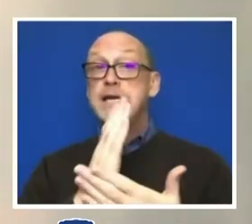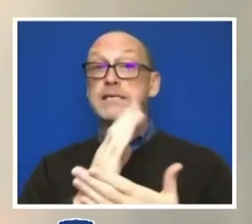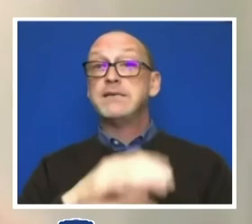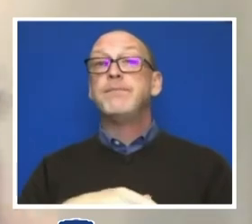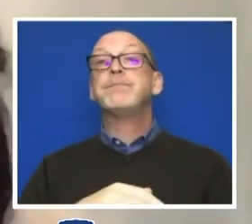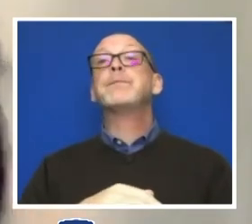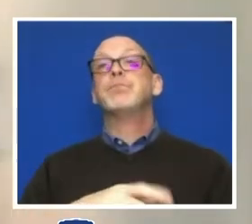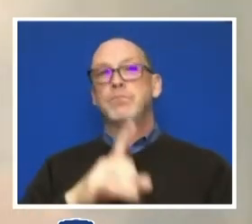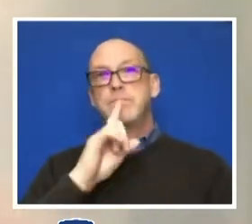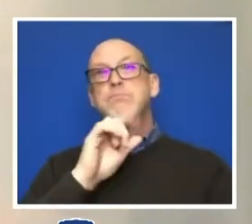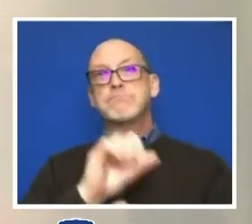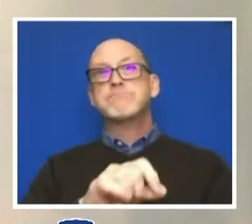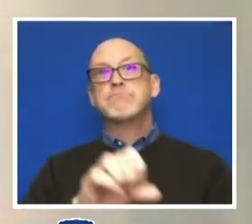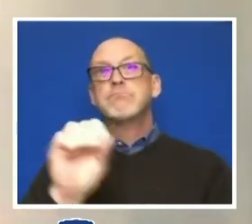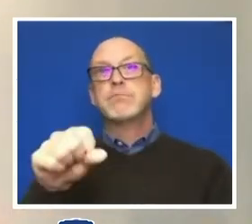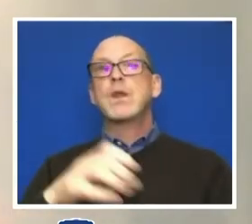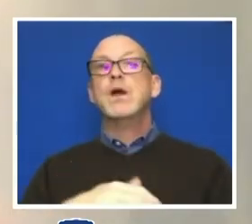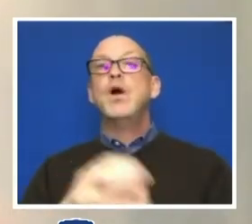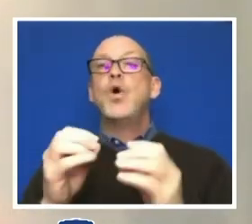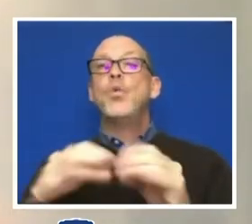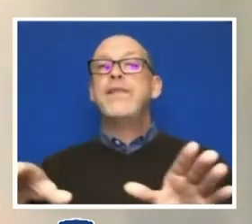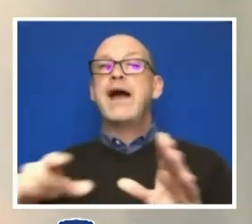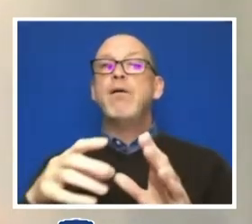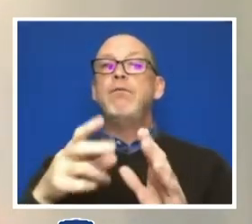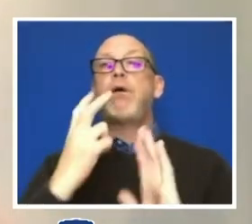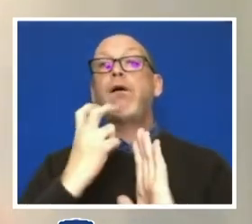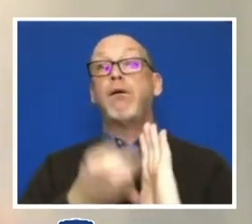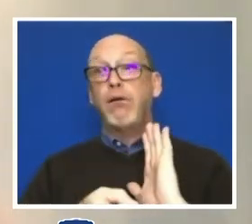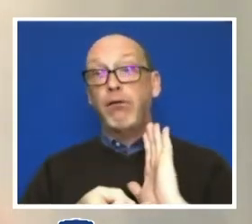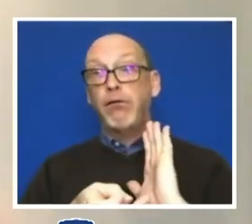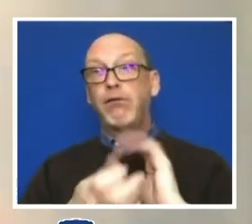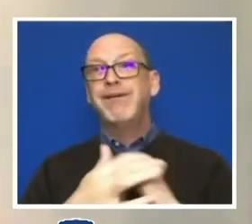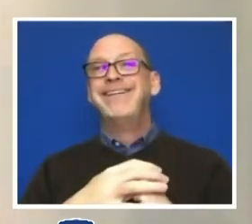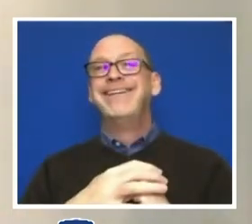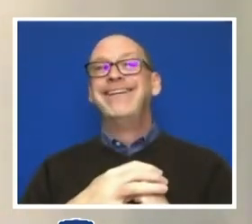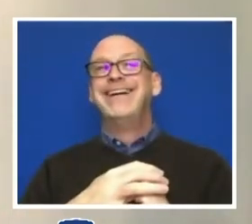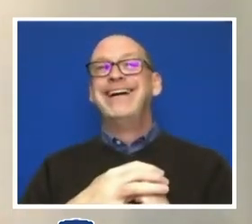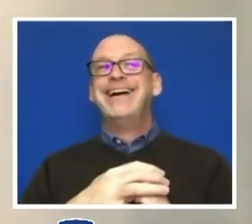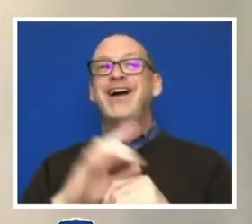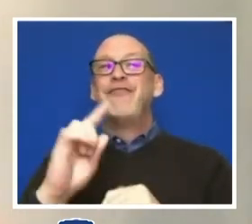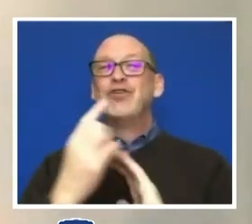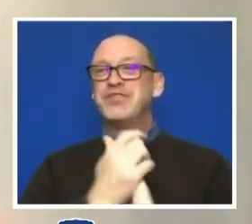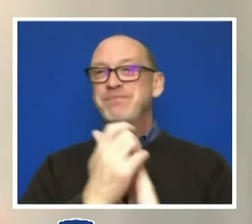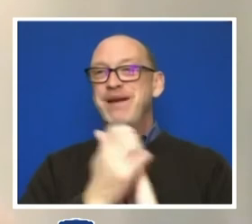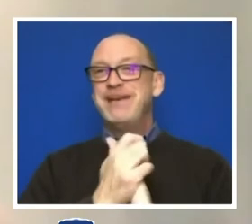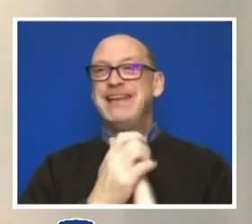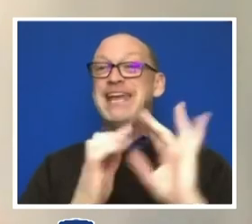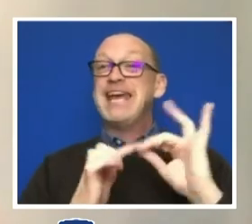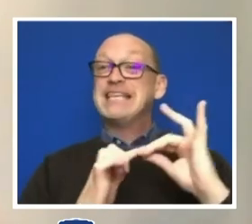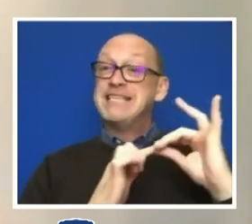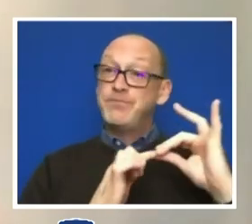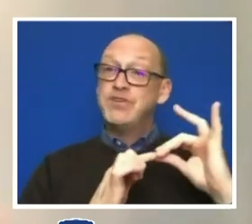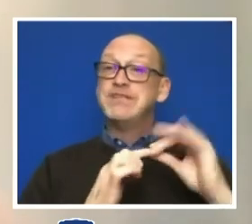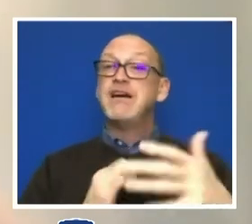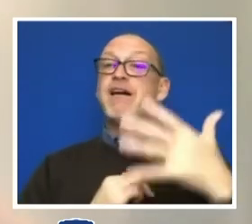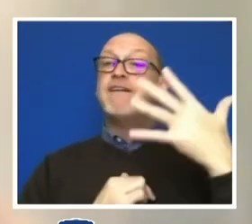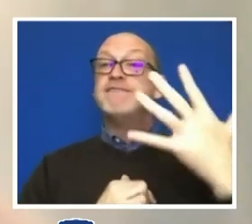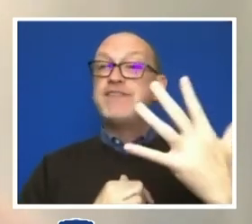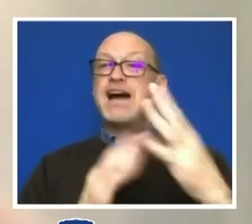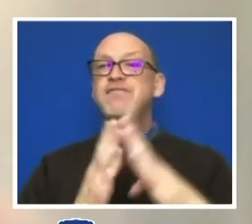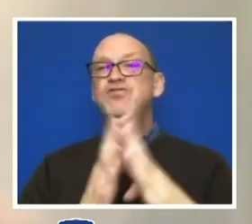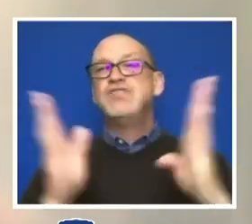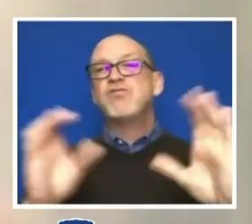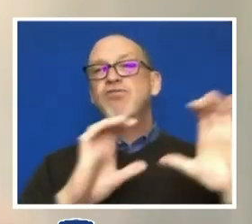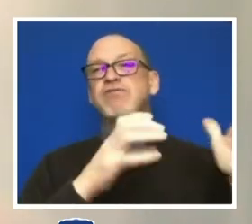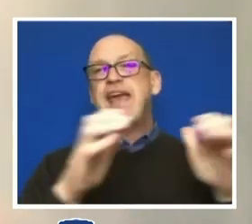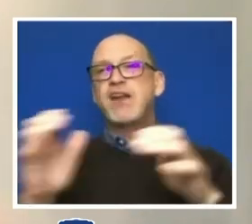Absolutely. Without going into a long primer of First Amendment exceptions, there are five general categories that are